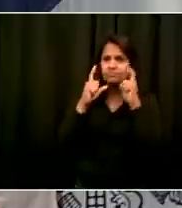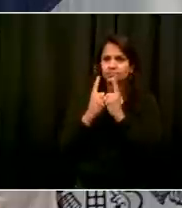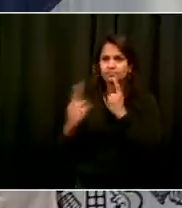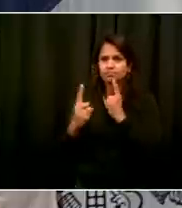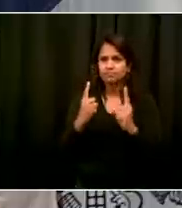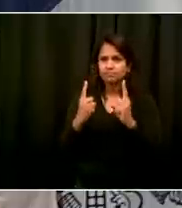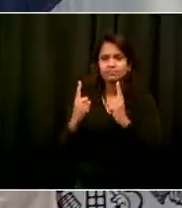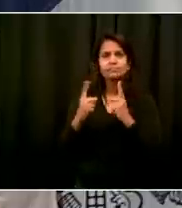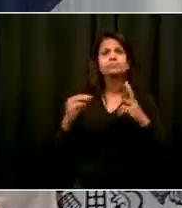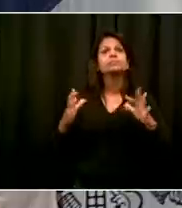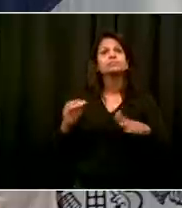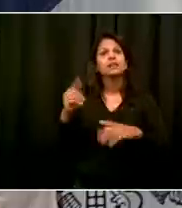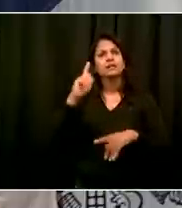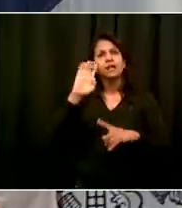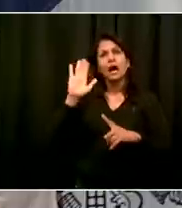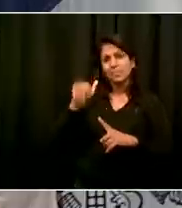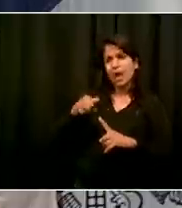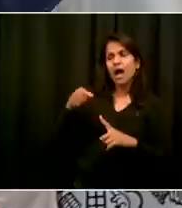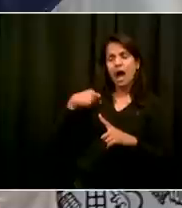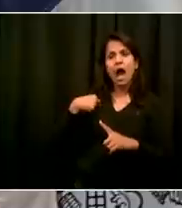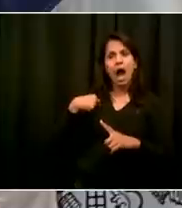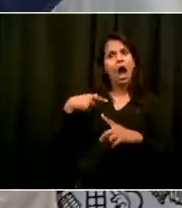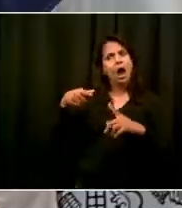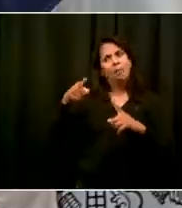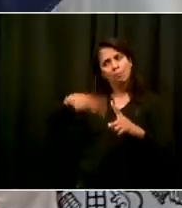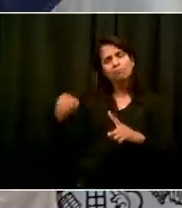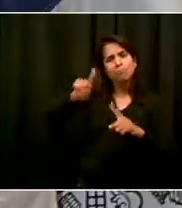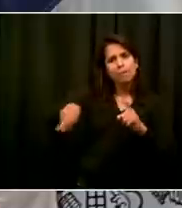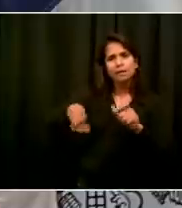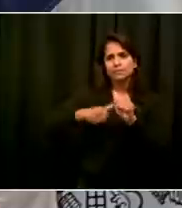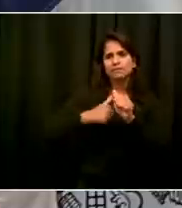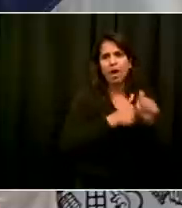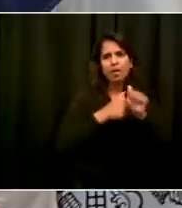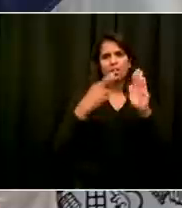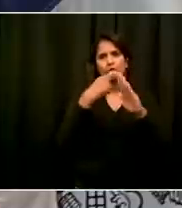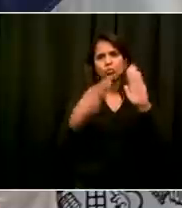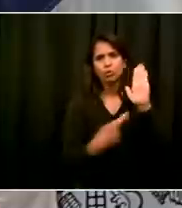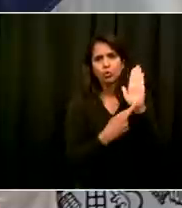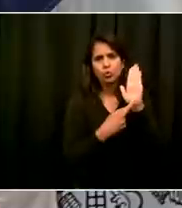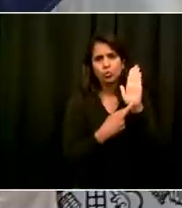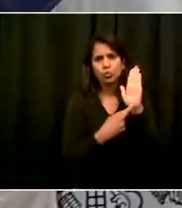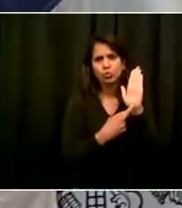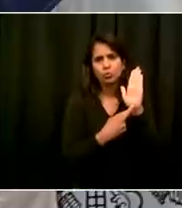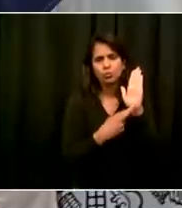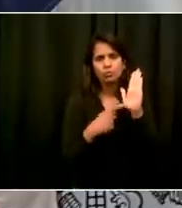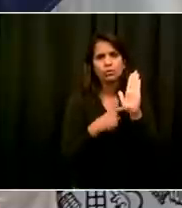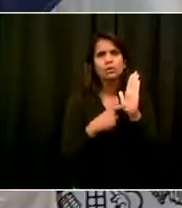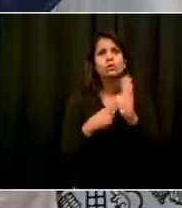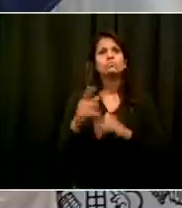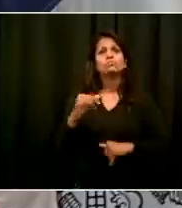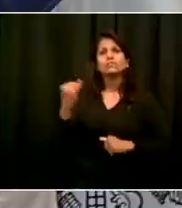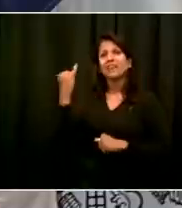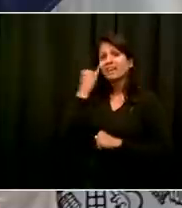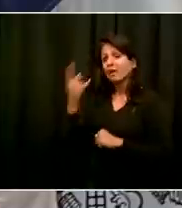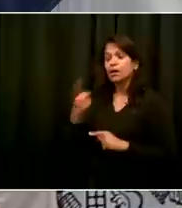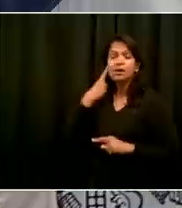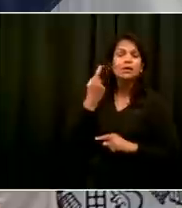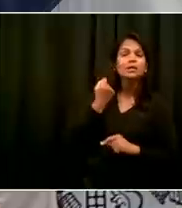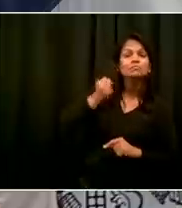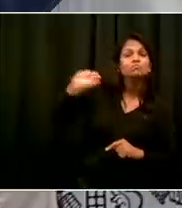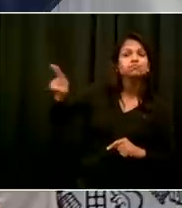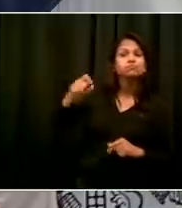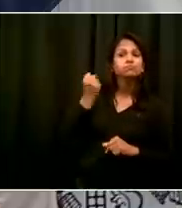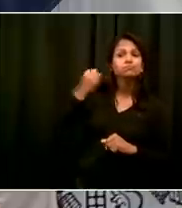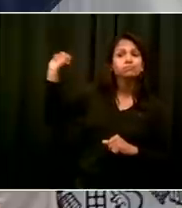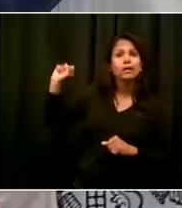very willing to comply. If we find non-compliance, we're going to have to be aggressive, both in terms of fines where appropriate or even